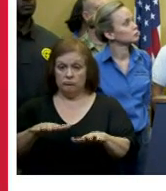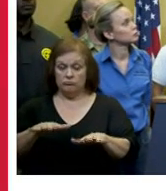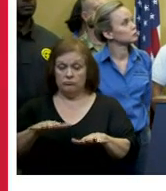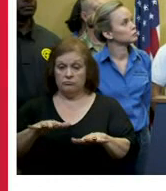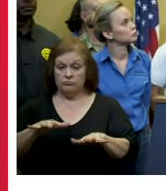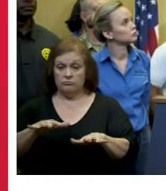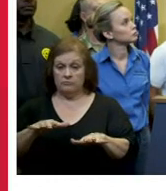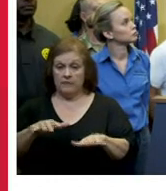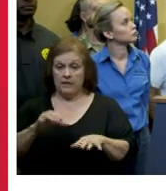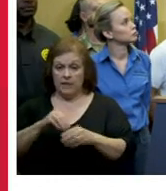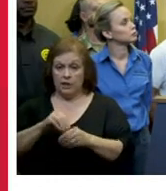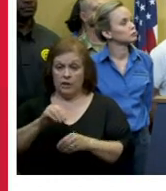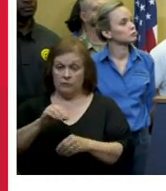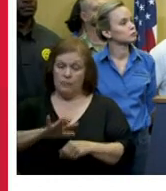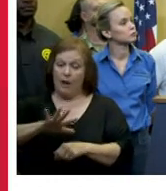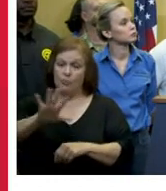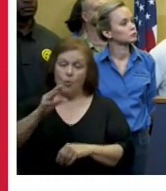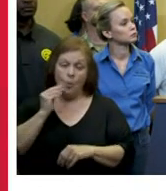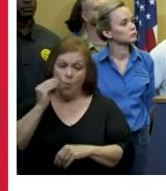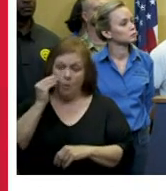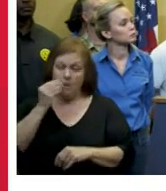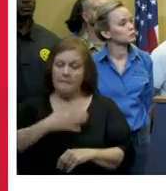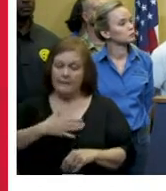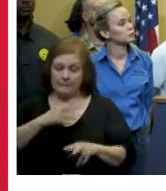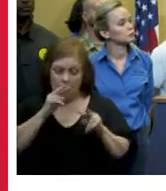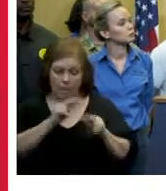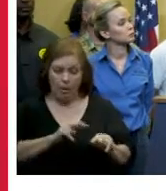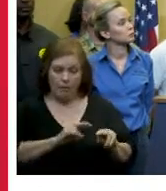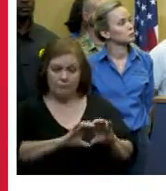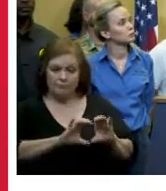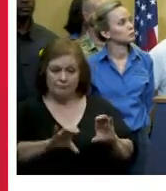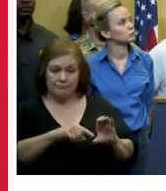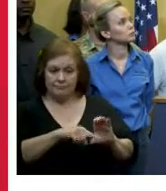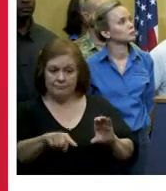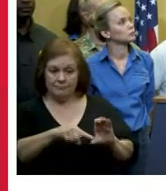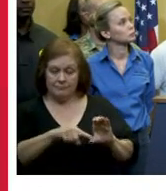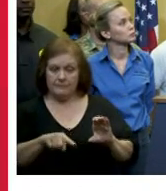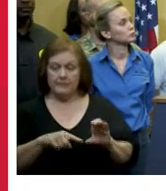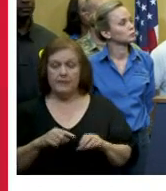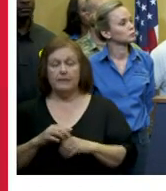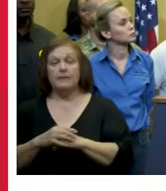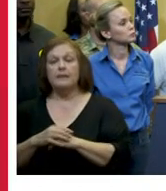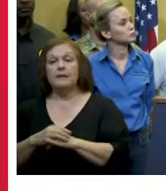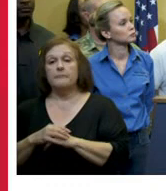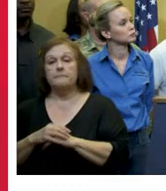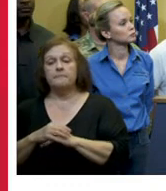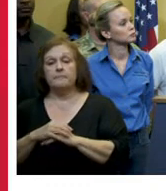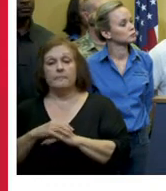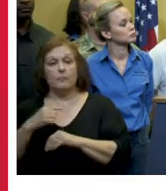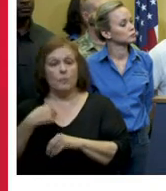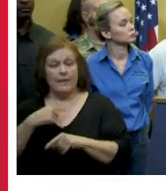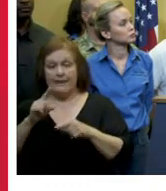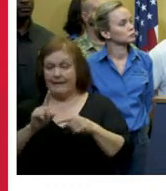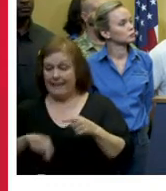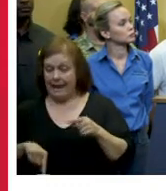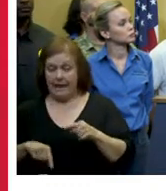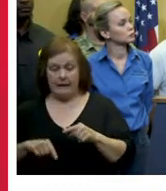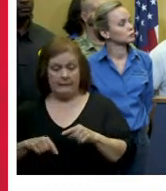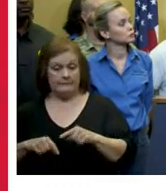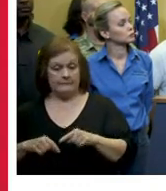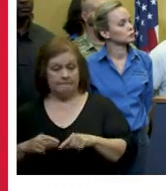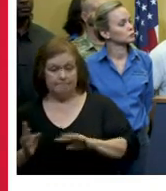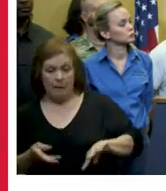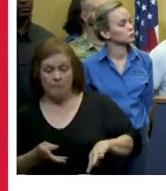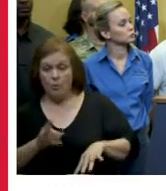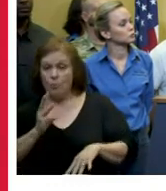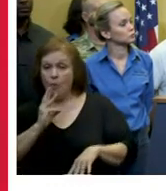basin pick up what's in front of it the sewage and water board cannot pump water that doesn't get to its assets and that is a incumbent upon